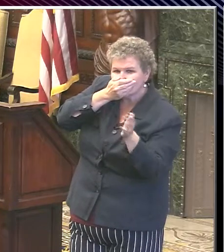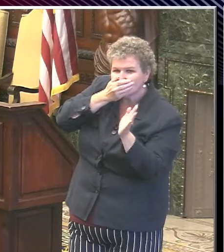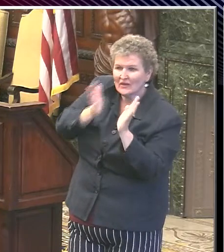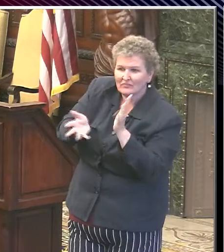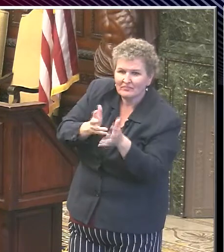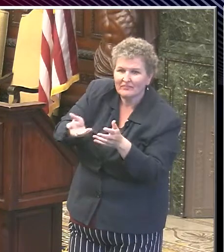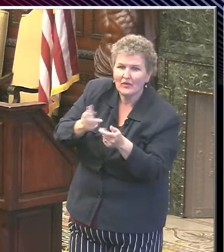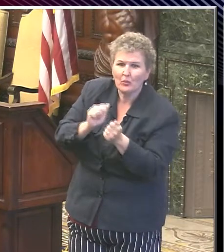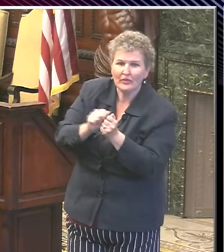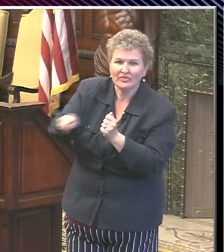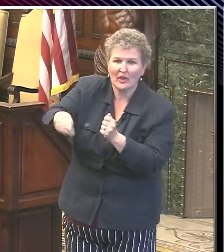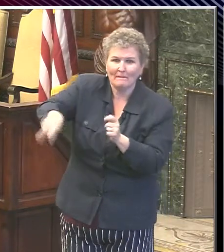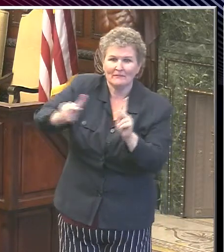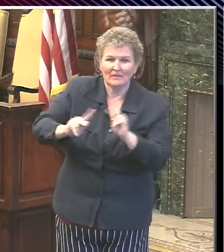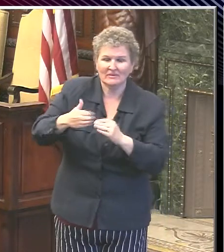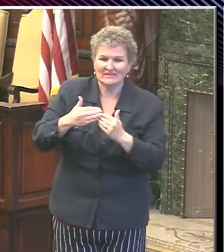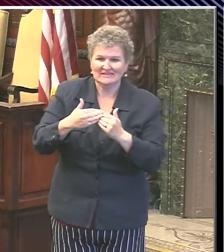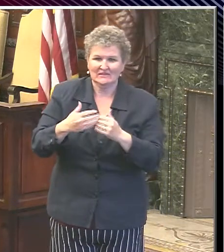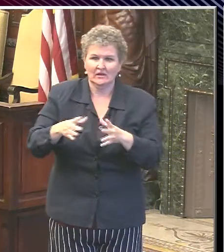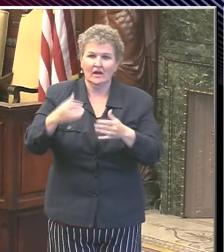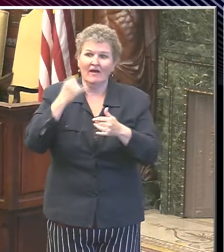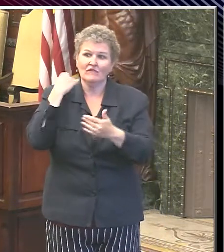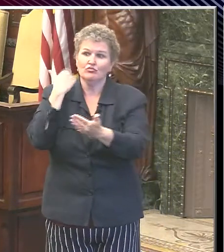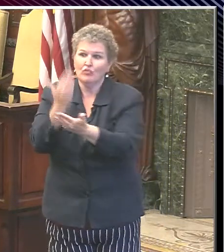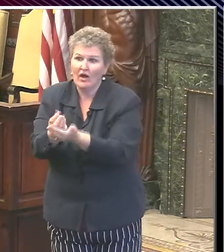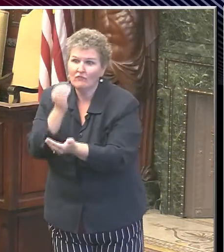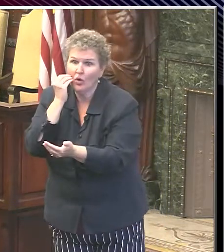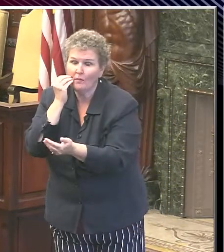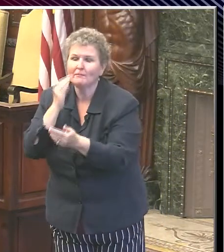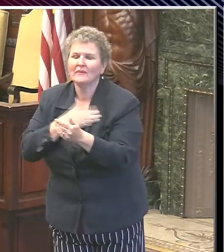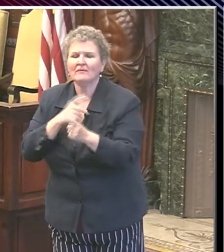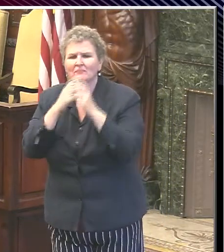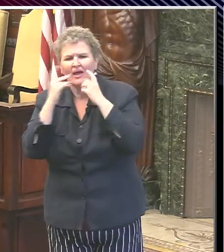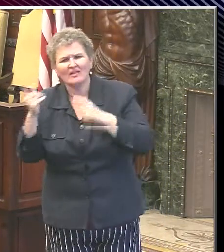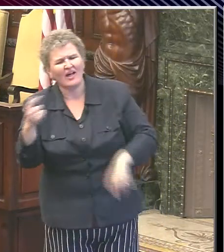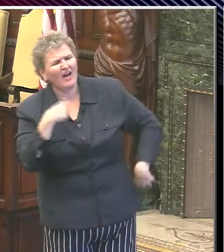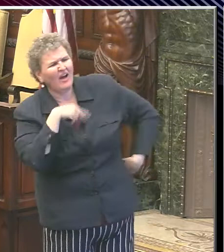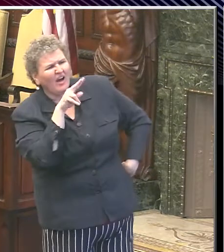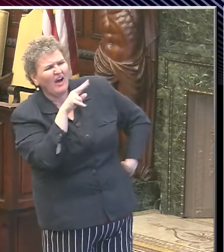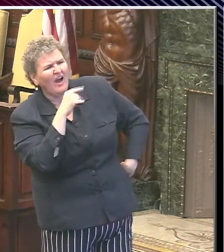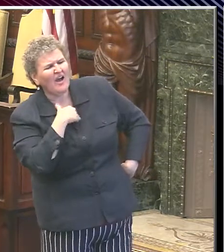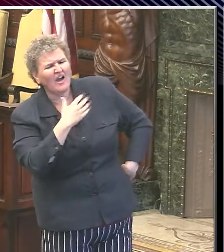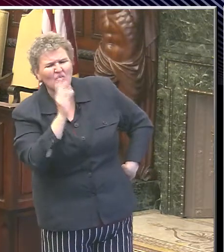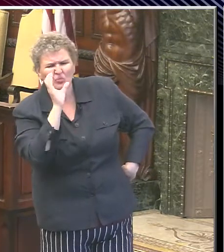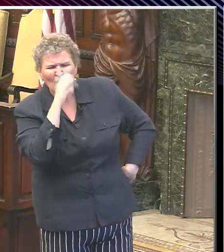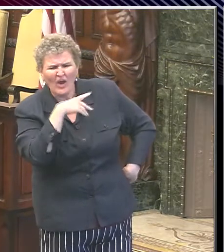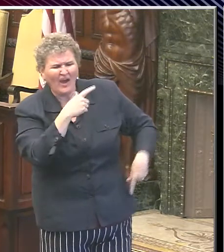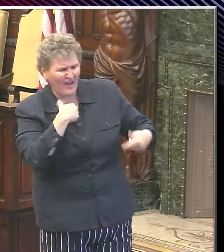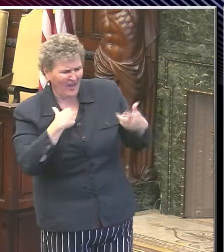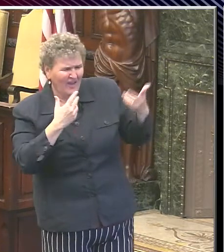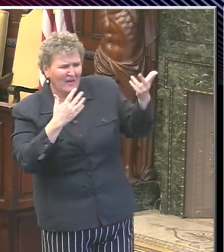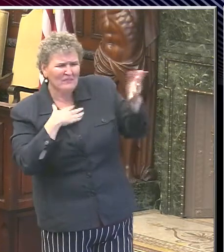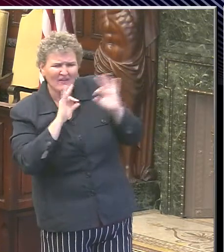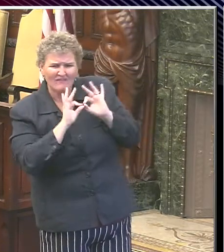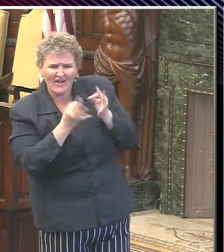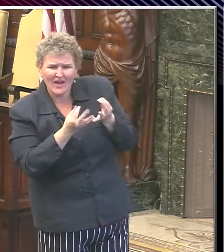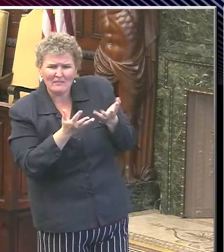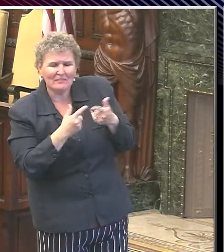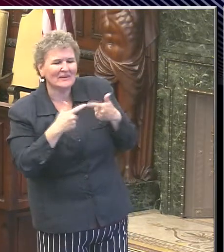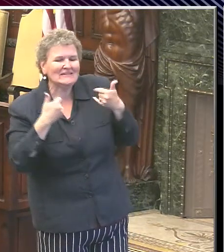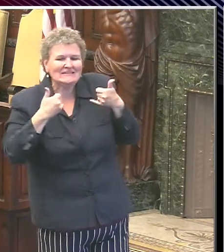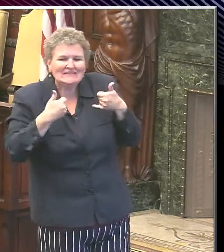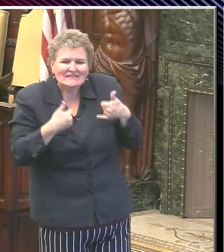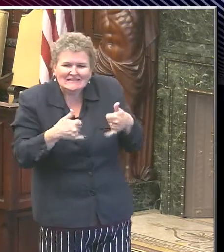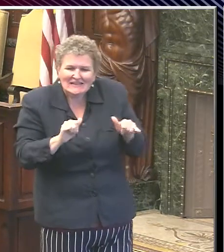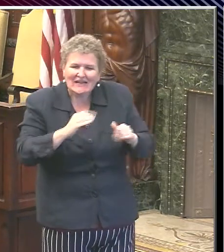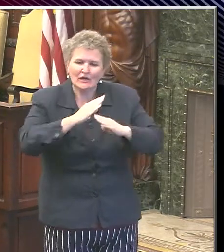masks when you're around your household members and your relatives. But if you stay home, that's your only risk. If you can prevent that risk and avoid getting this, would